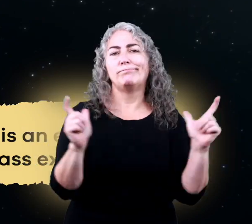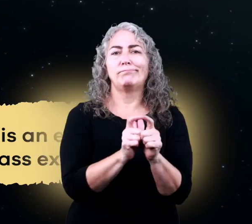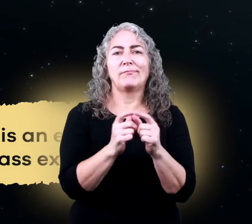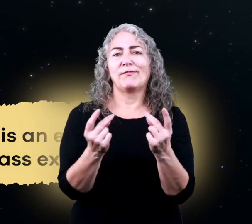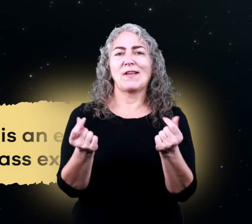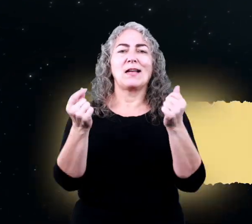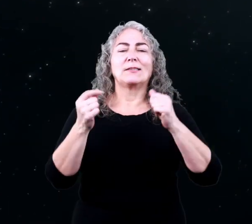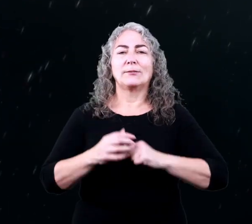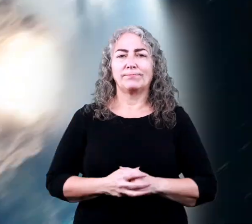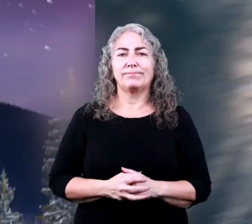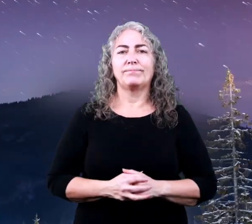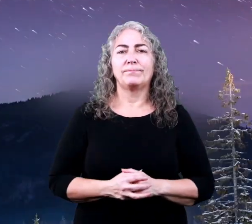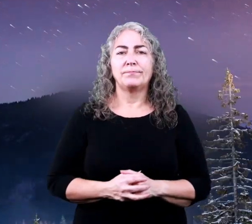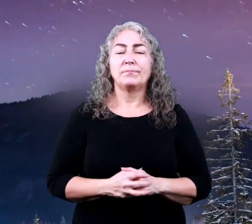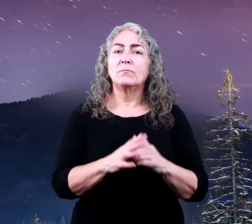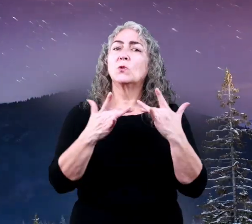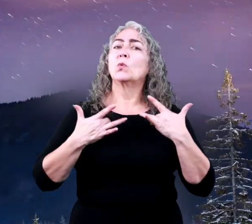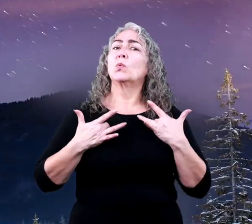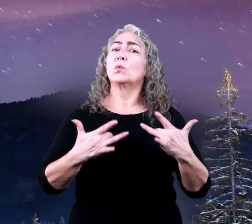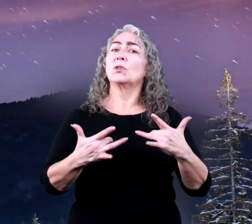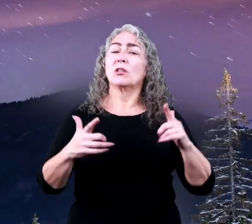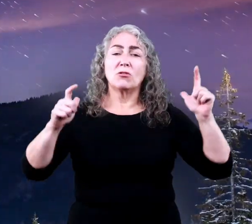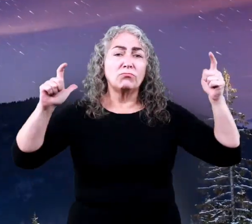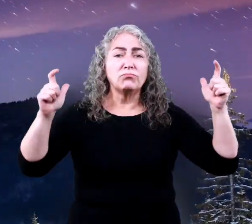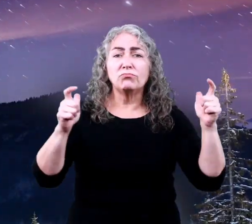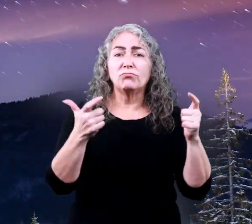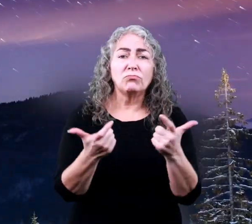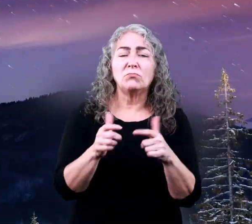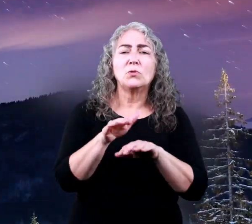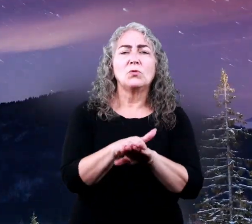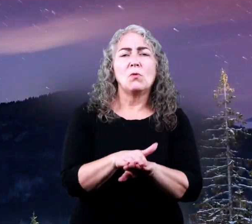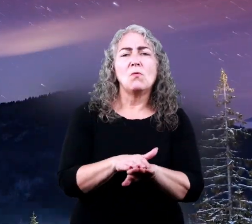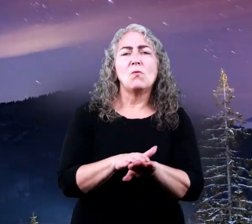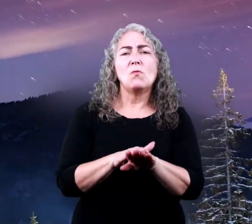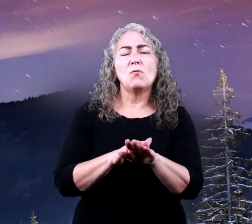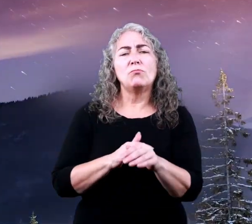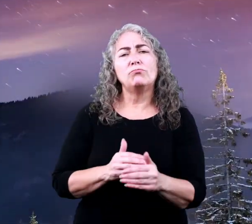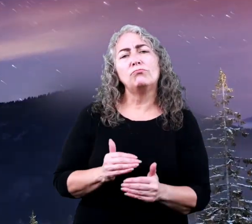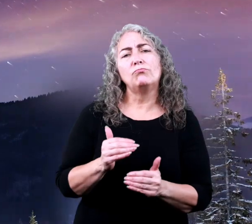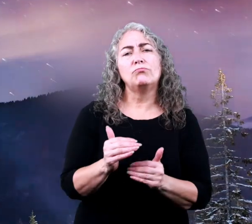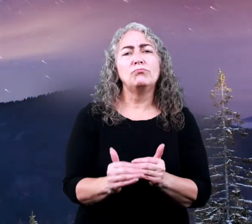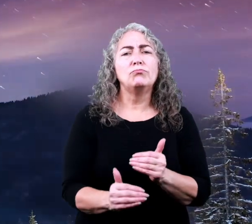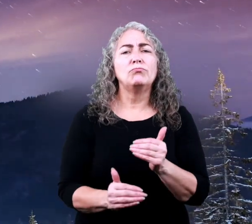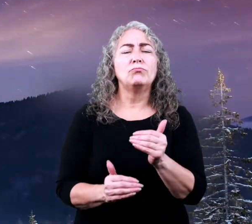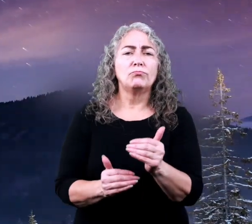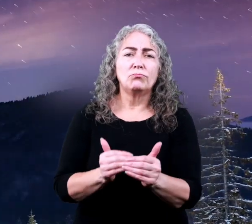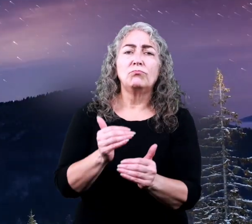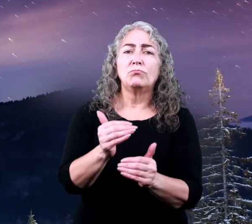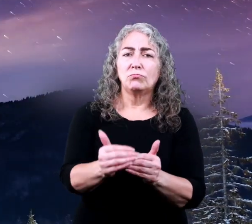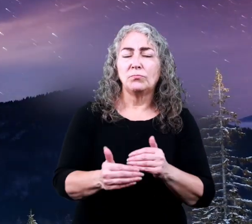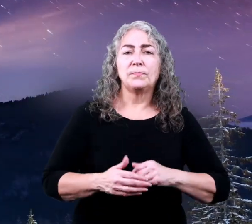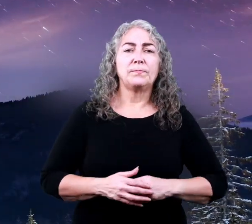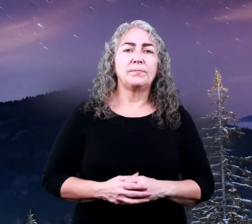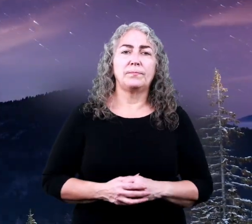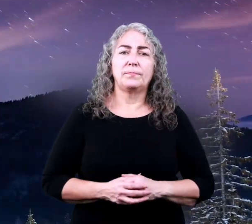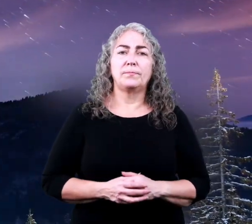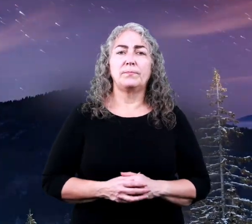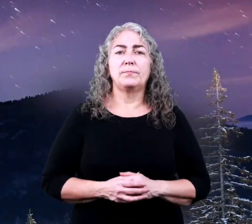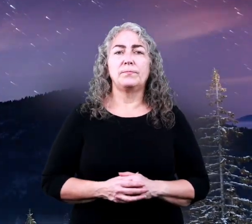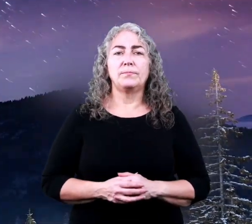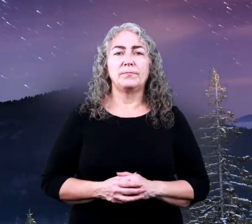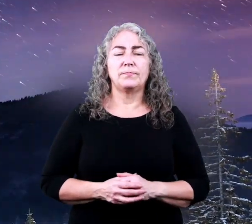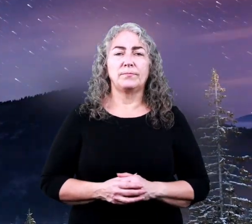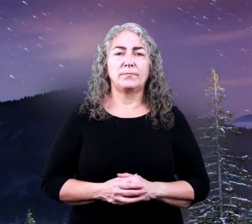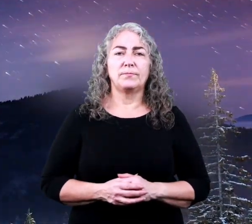extinction usually though extinction happens slowly over a long period